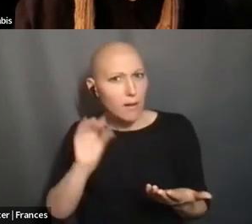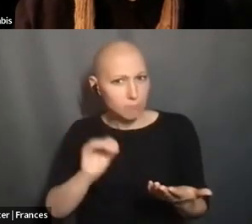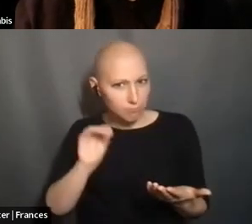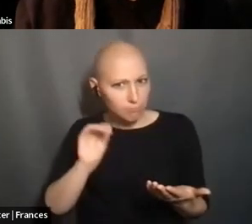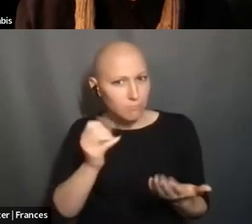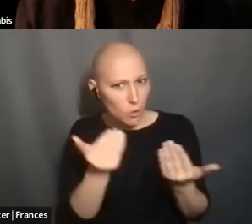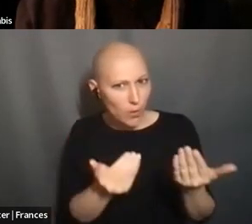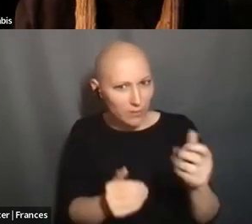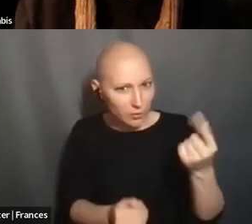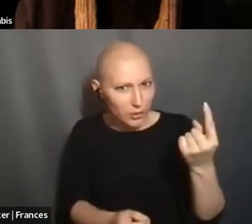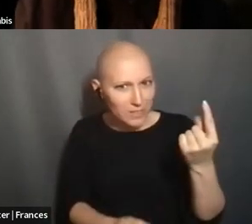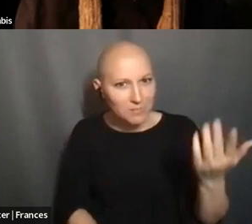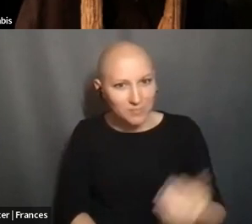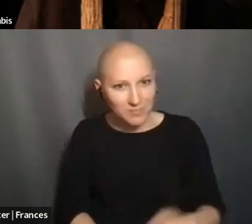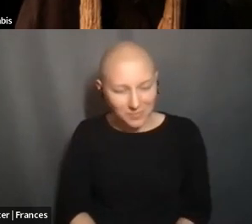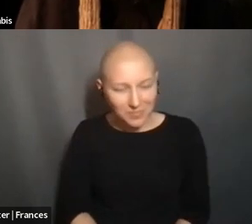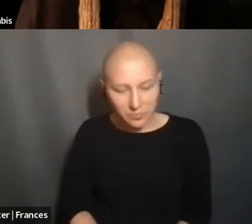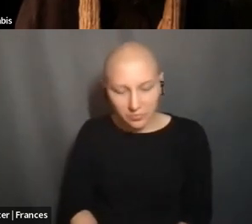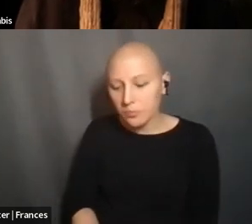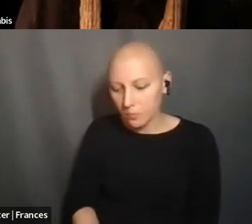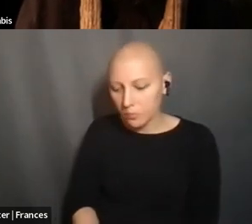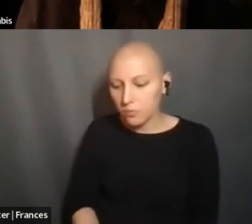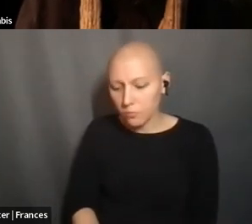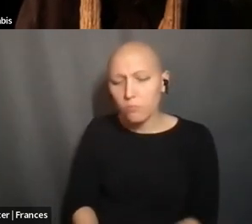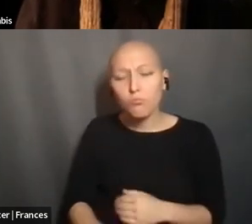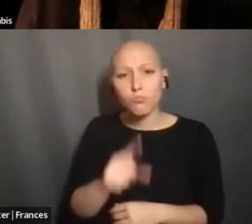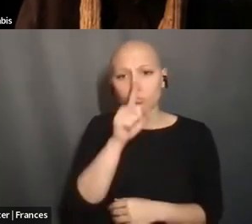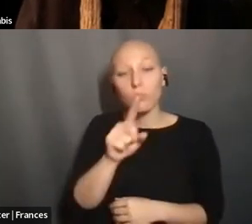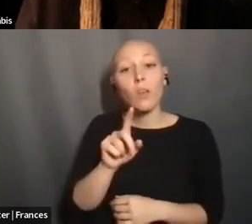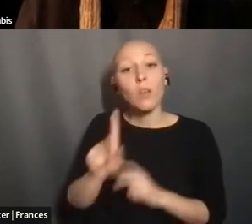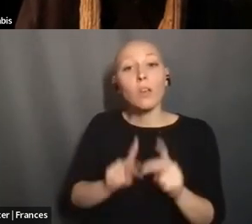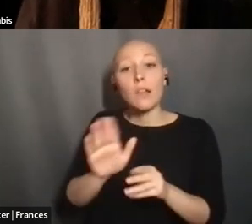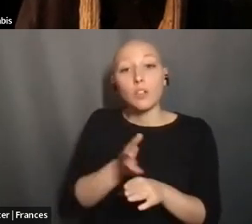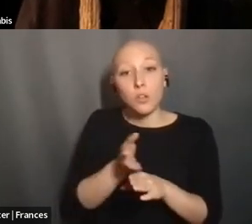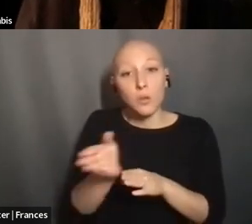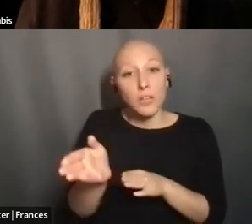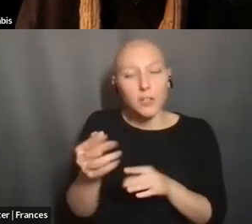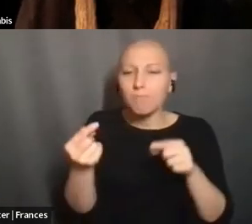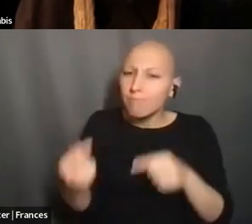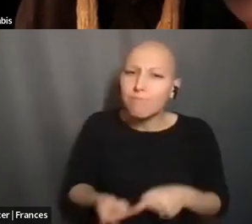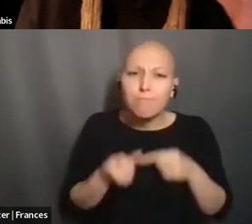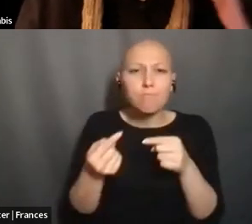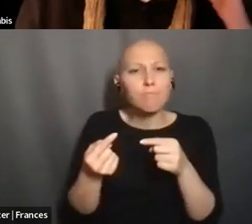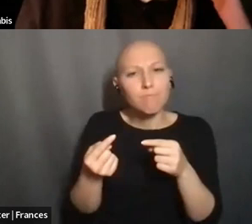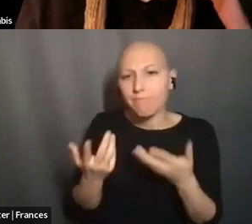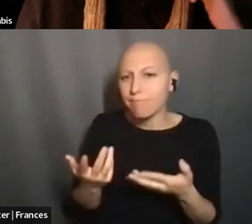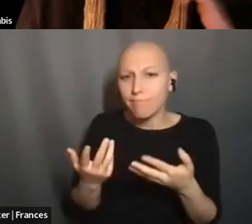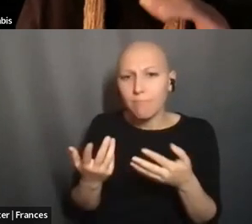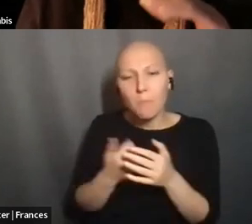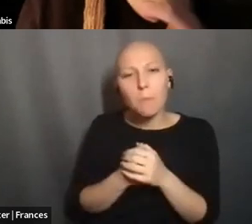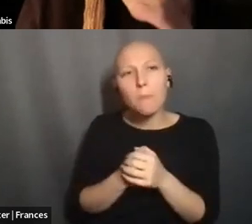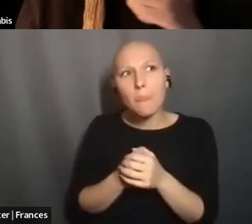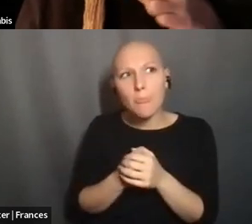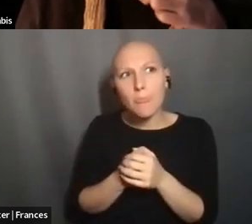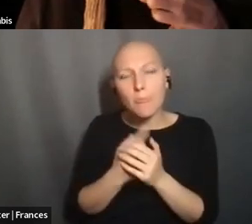SURE. WELL, I THINK AS PEOPLE STRUGGLE WITH THIS OVER A CAREER, LOTS OF DIFFERENT WAYS OF SORT OF HANDLING